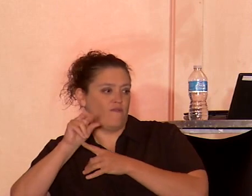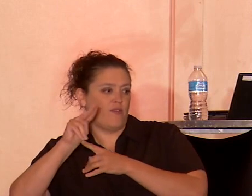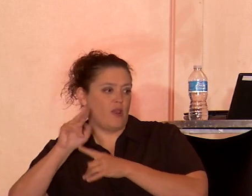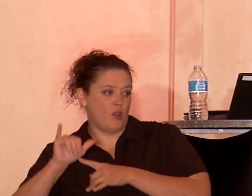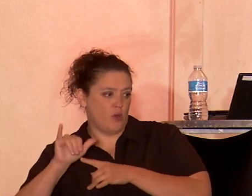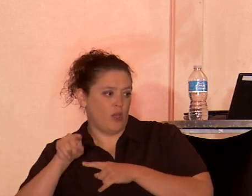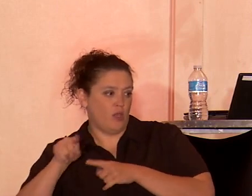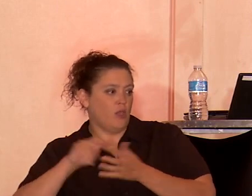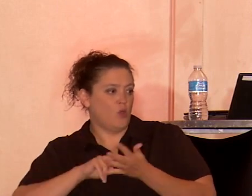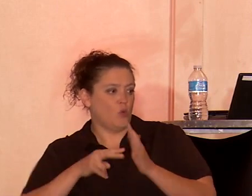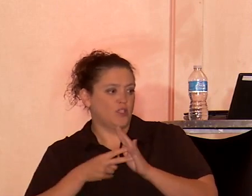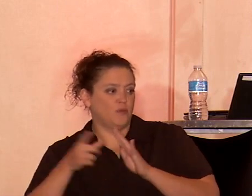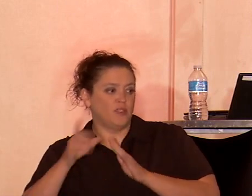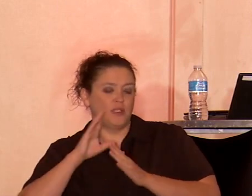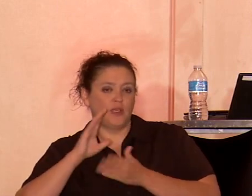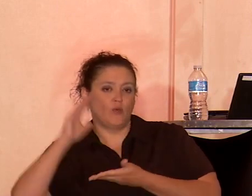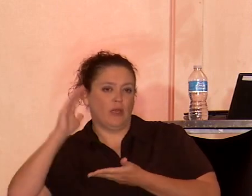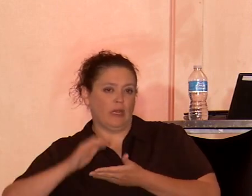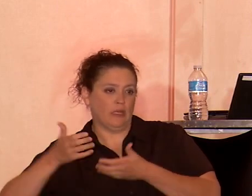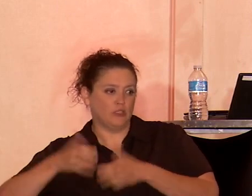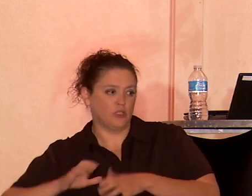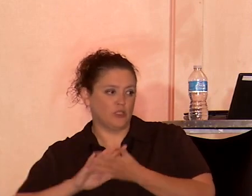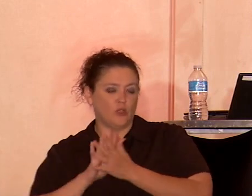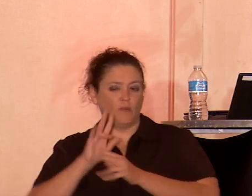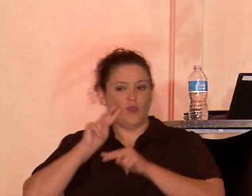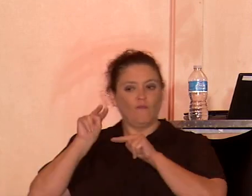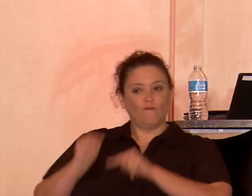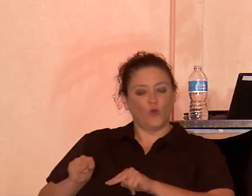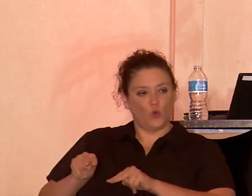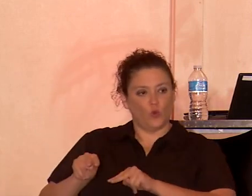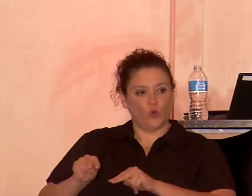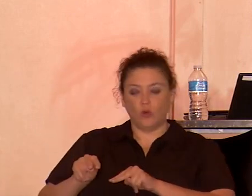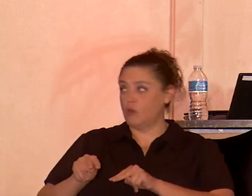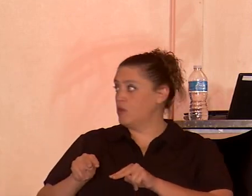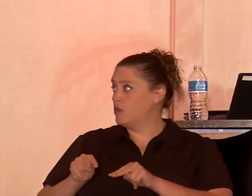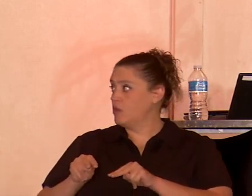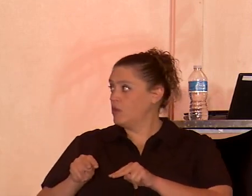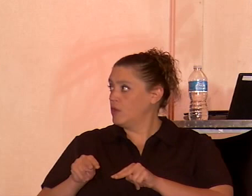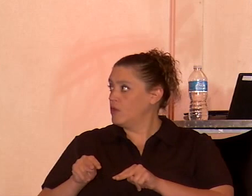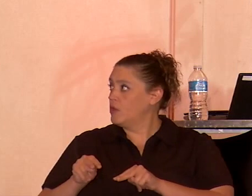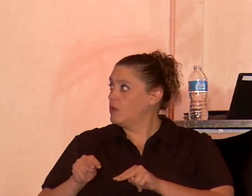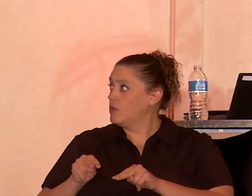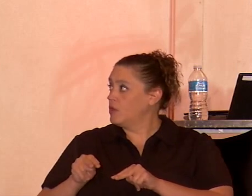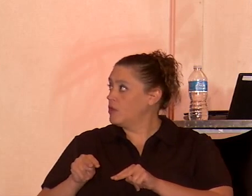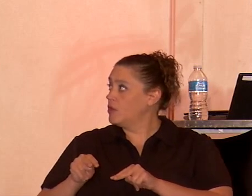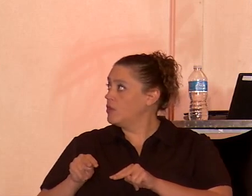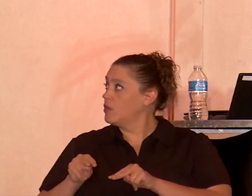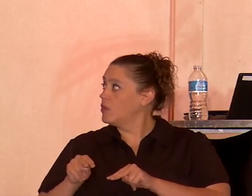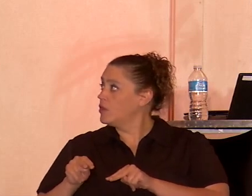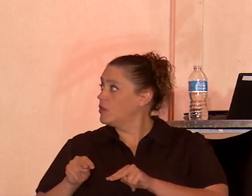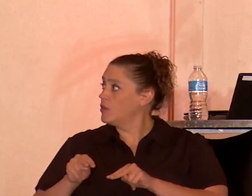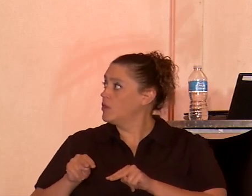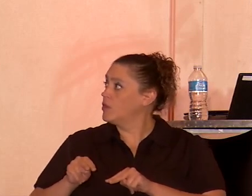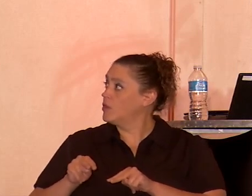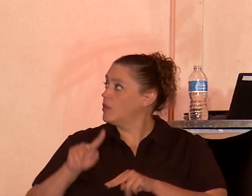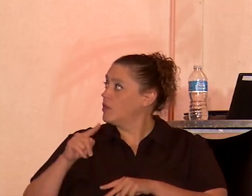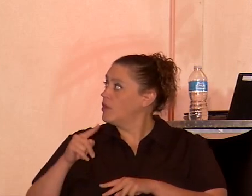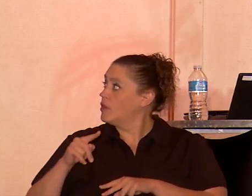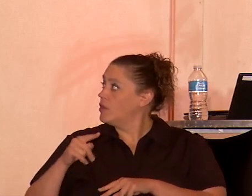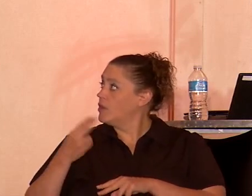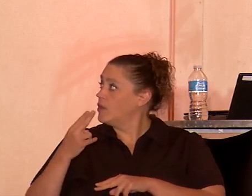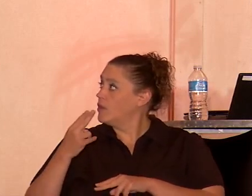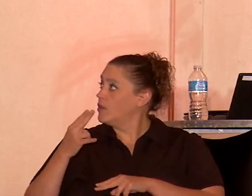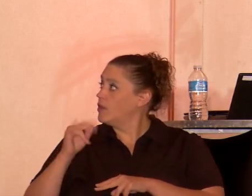means that he will be less likely to be viewed, a la Philip Babson, one of our First in the Family